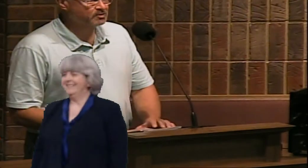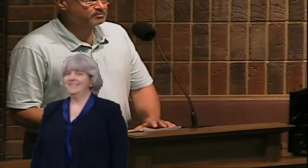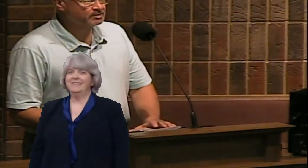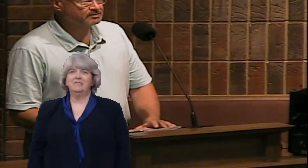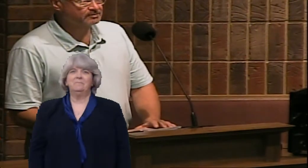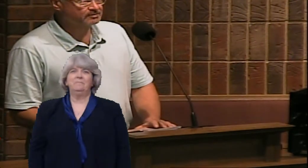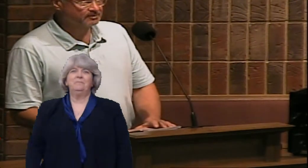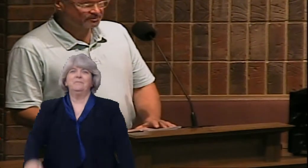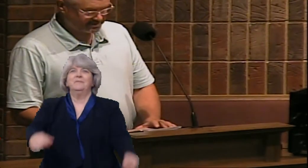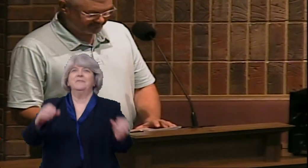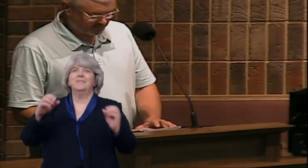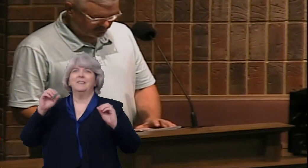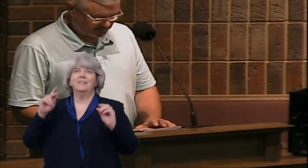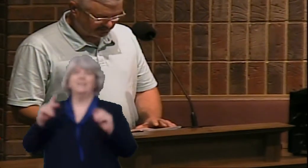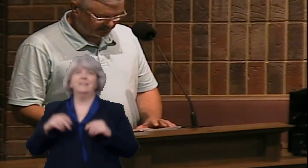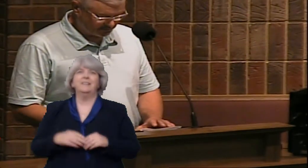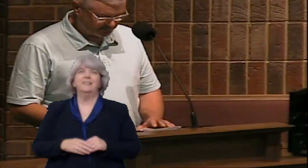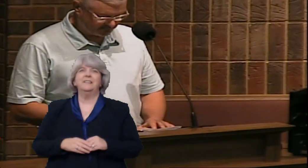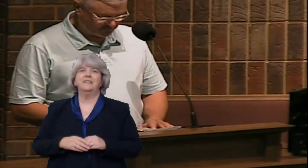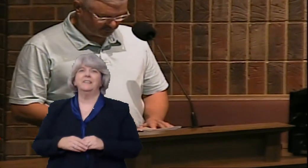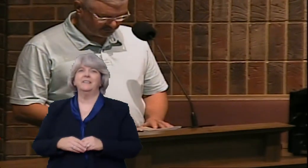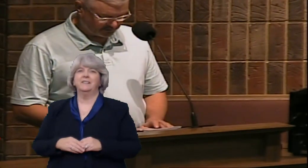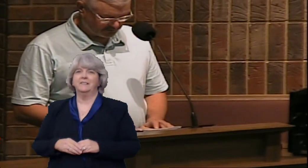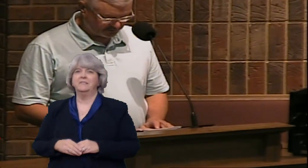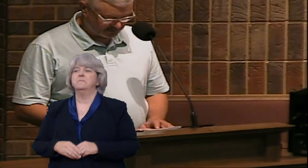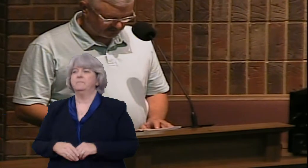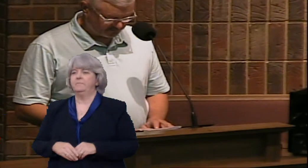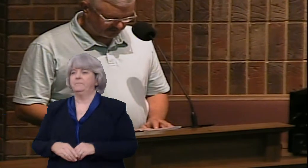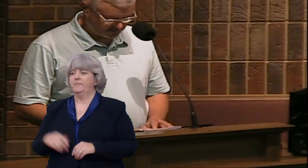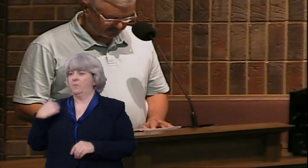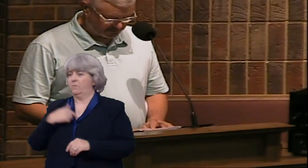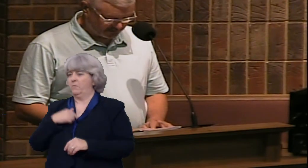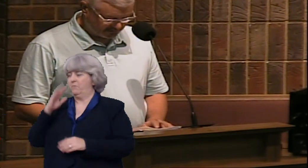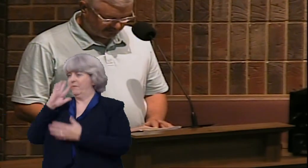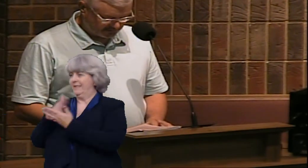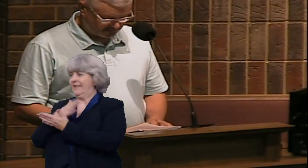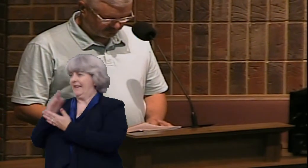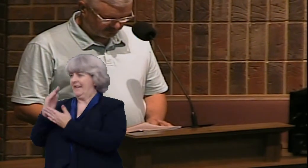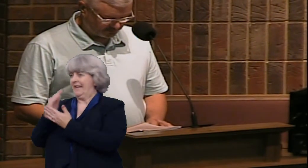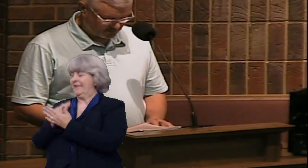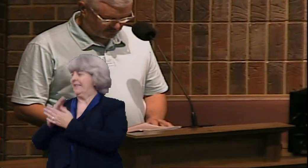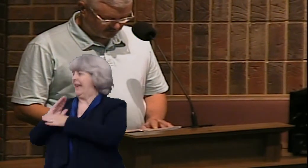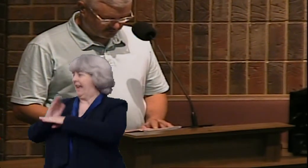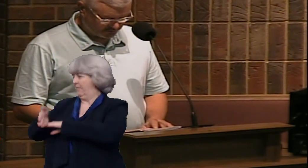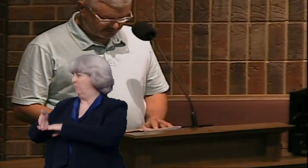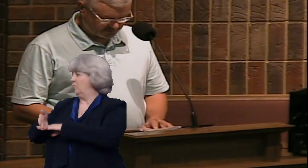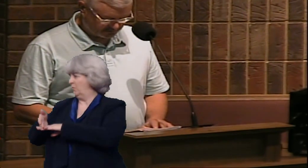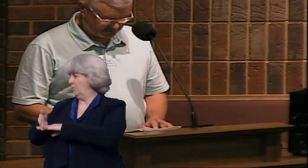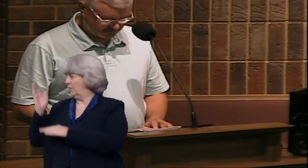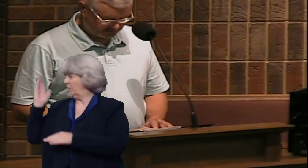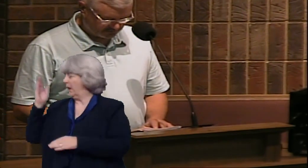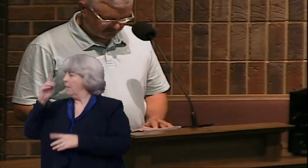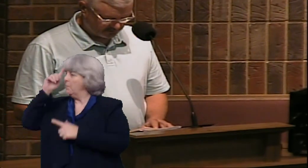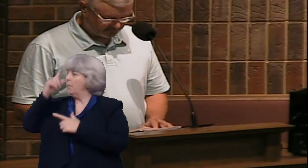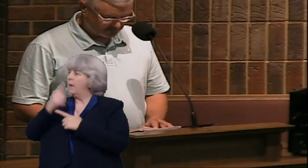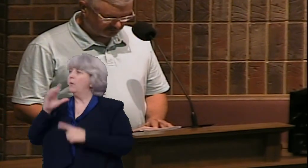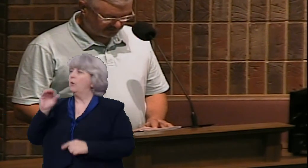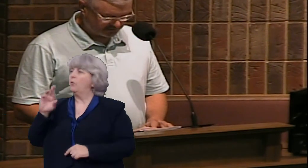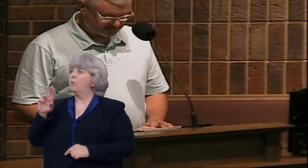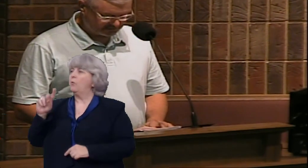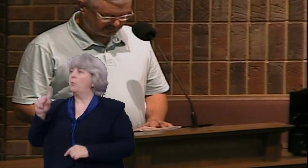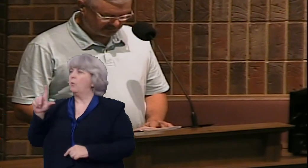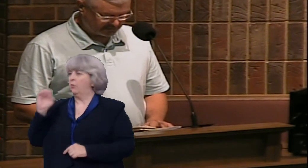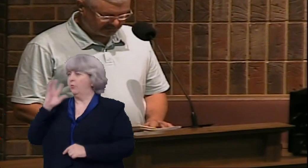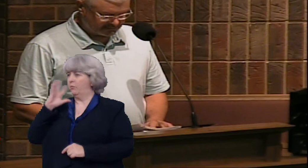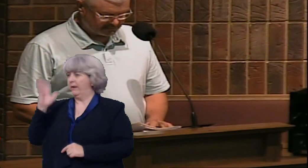We can turn to number 714. Number 714 will be our song of encouragement after Brother Quartle brings us a devotional